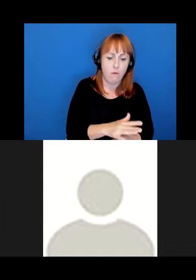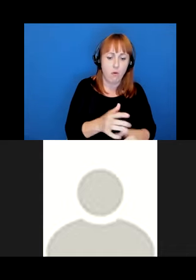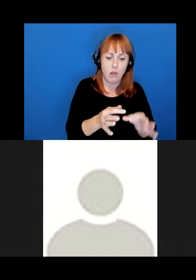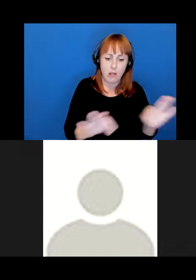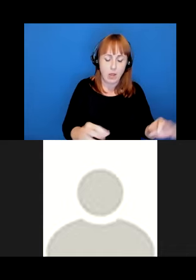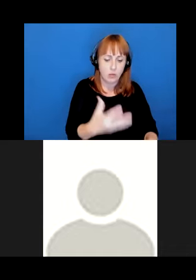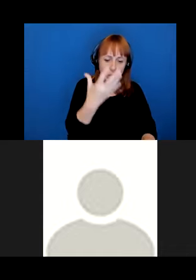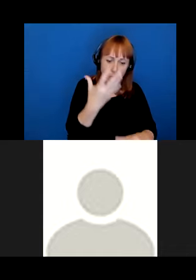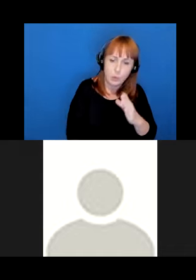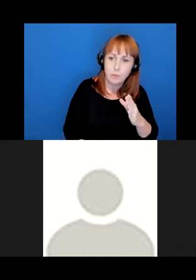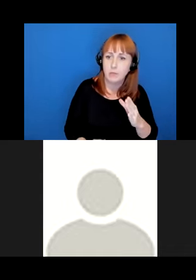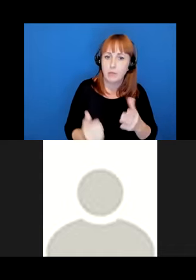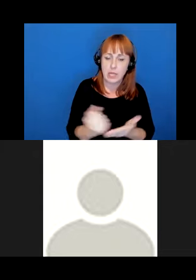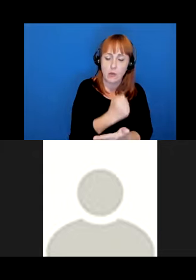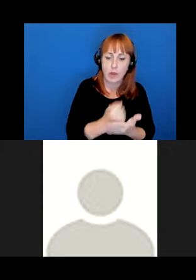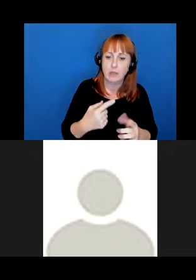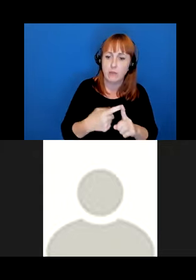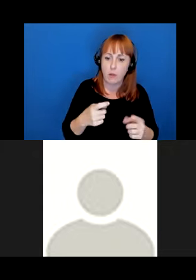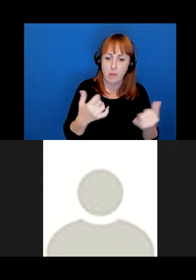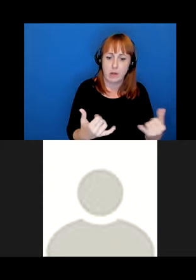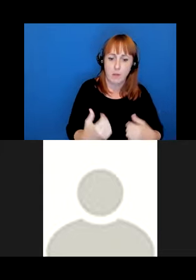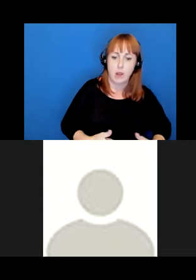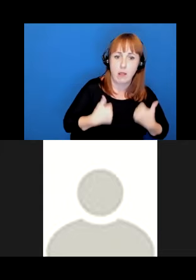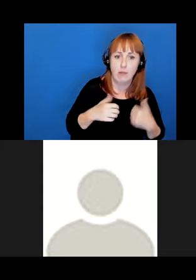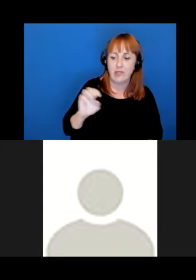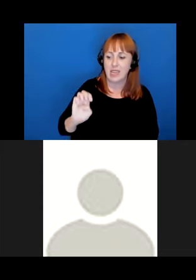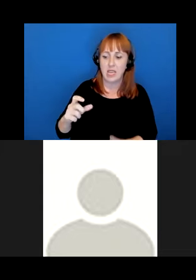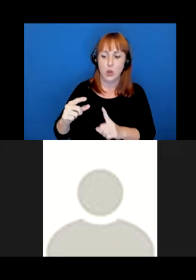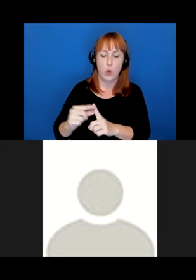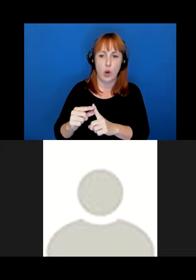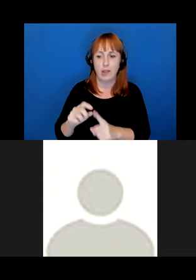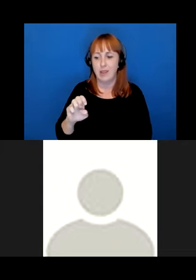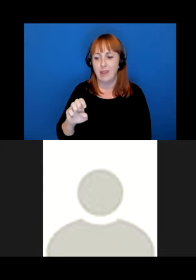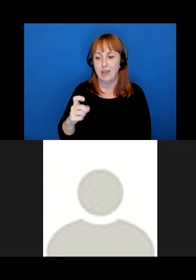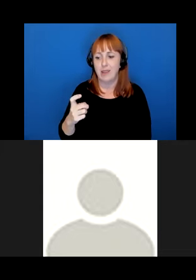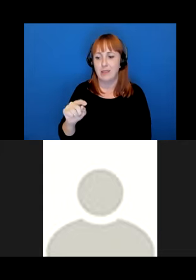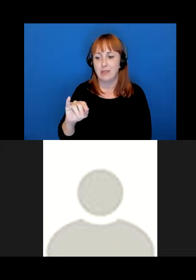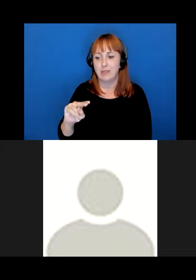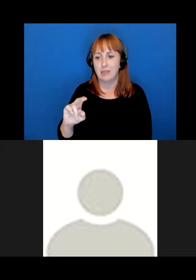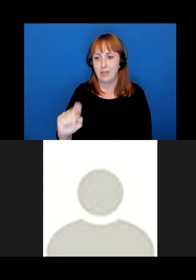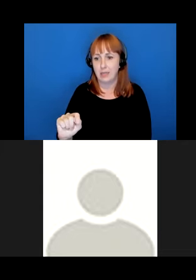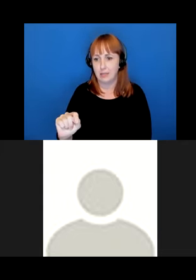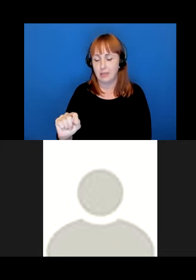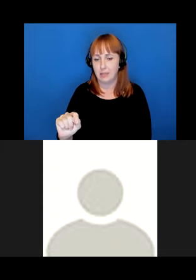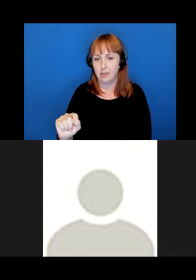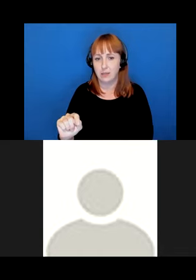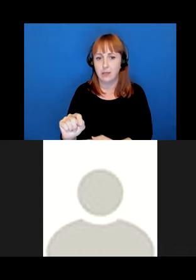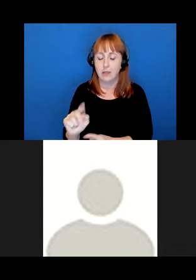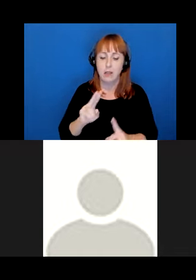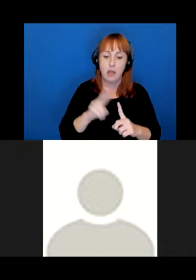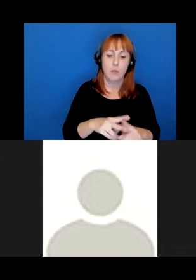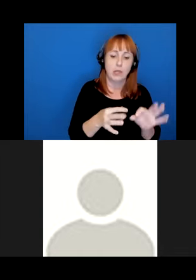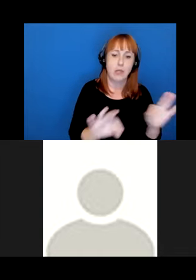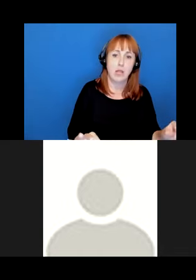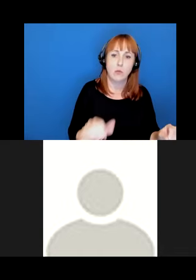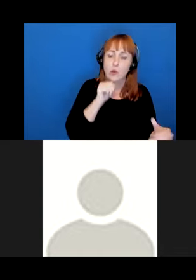The e-word, as I now call it, extinct, often gets applied to languages that lack living